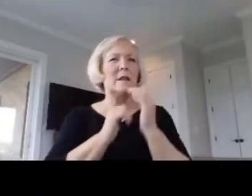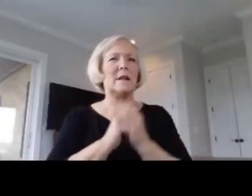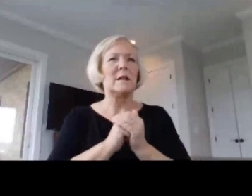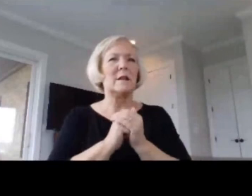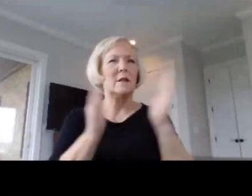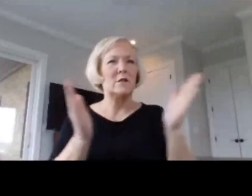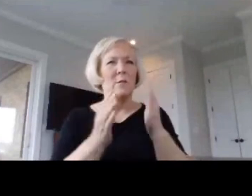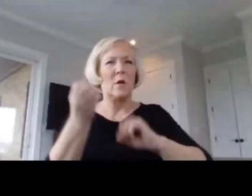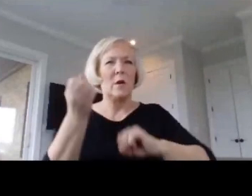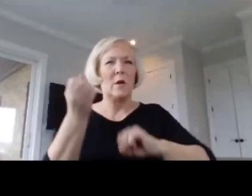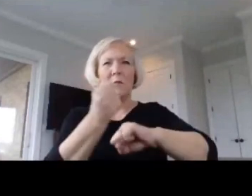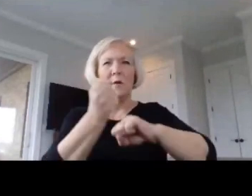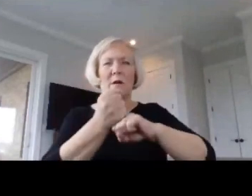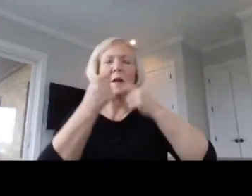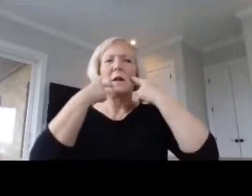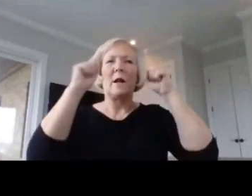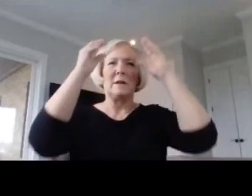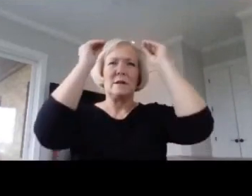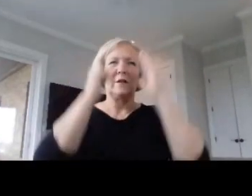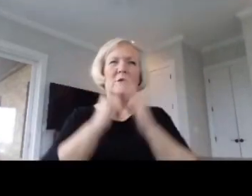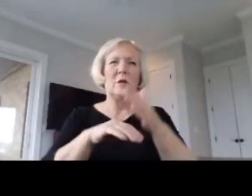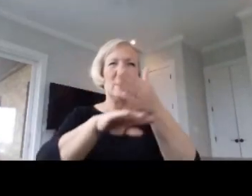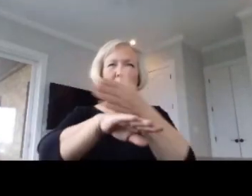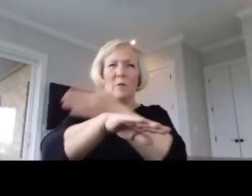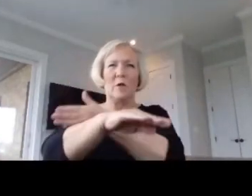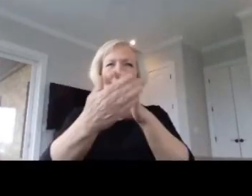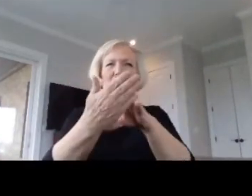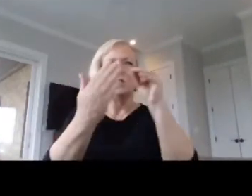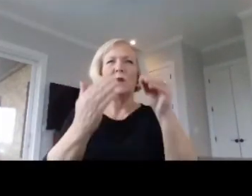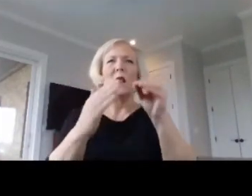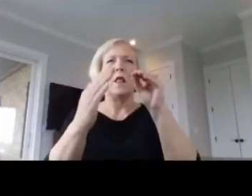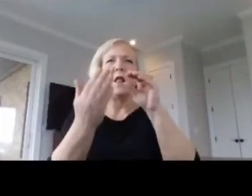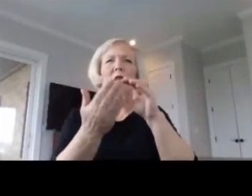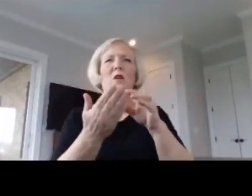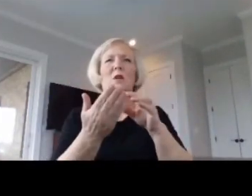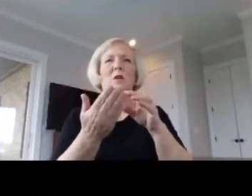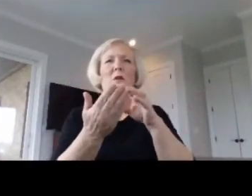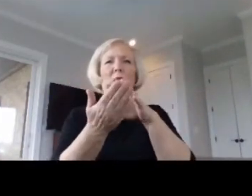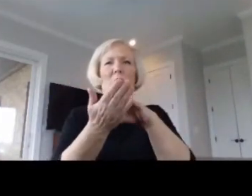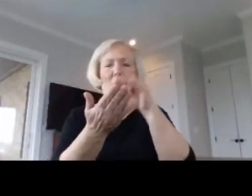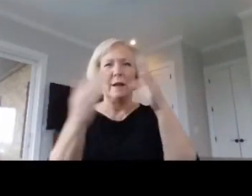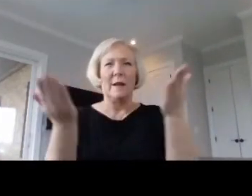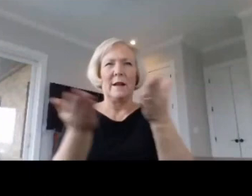and support accomplished teaching to improve student learning in Kentucky. Congratulations again.